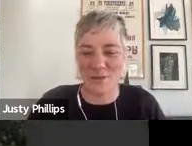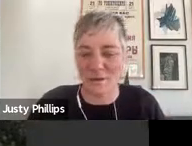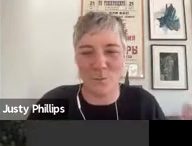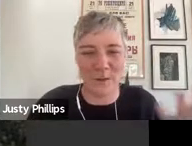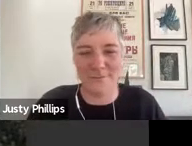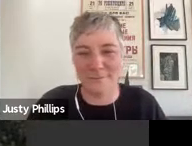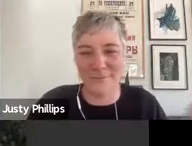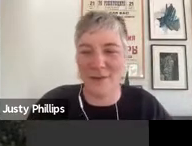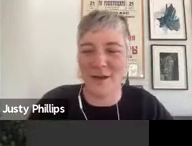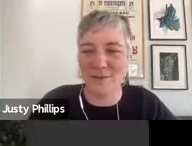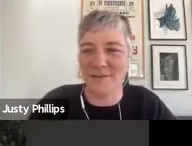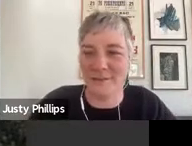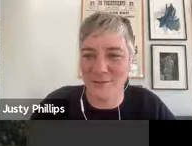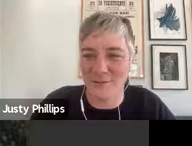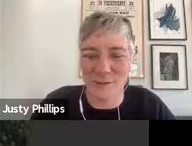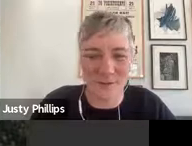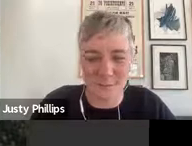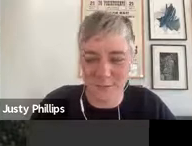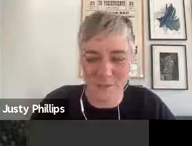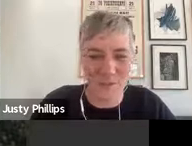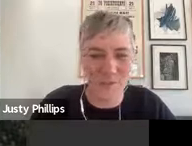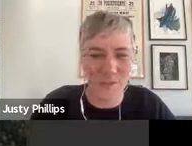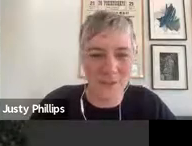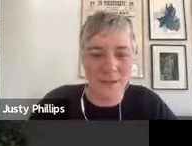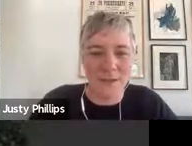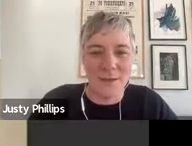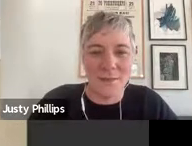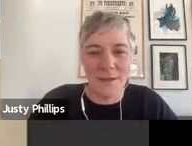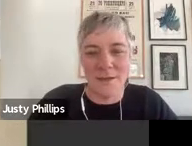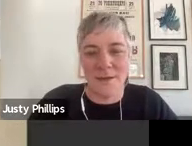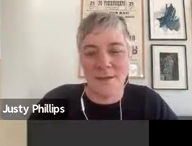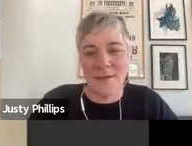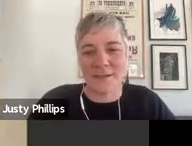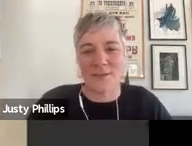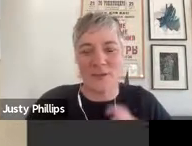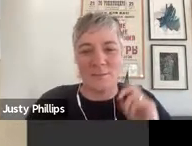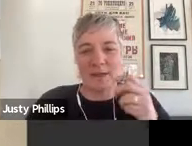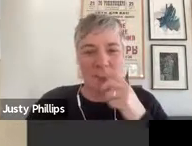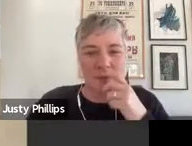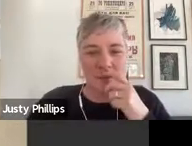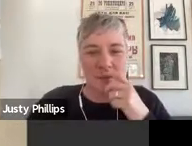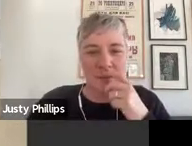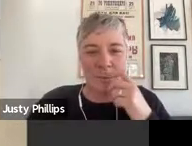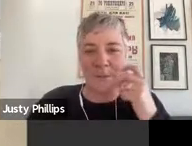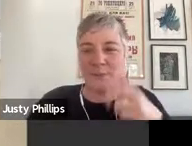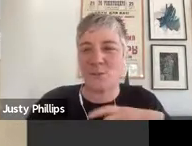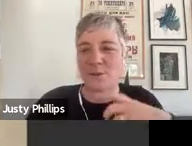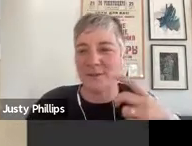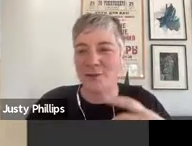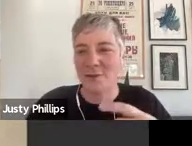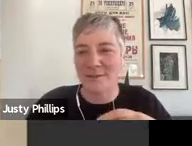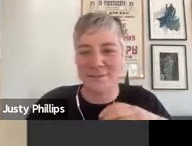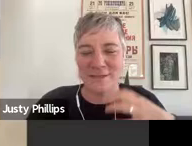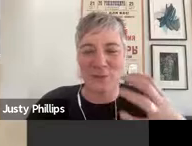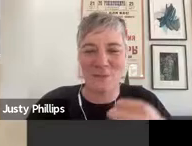rock went, you know, hundreds and hundreds of miles is extraordinary. But I guess looking back, you know, we perhaps